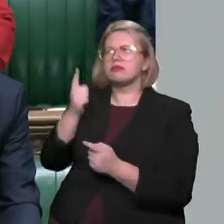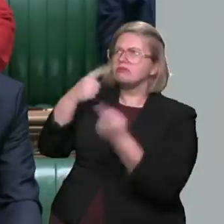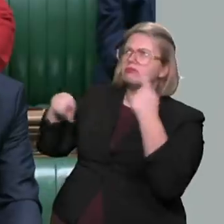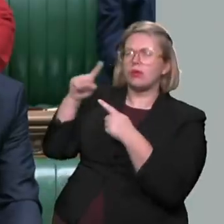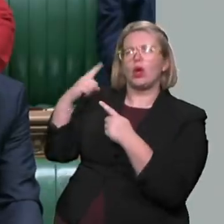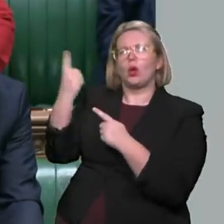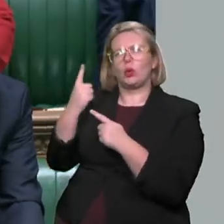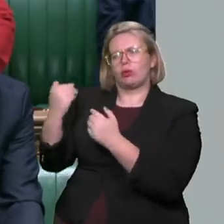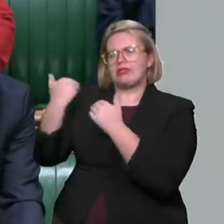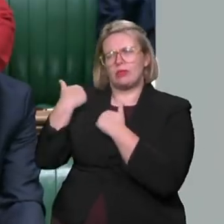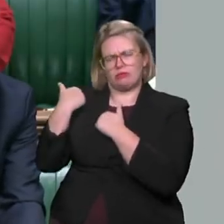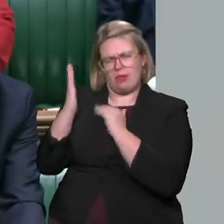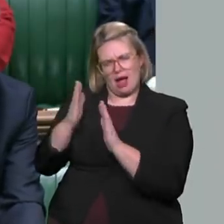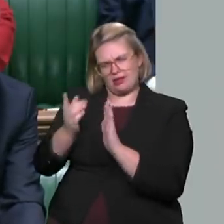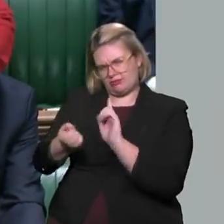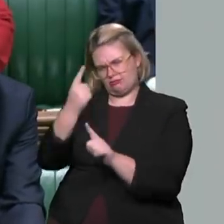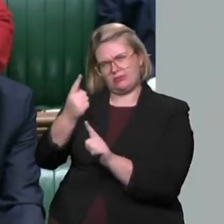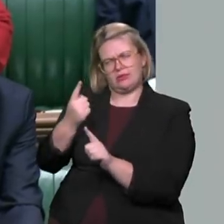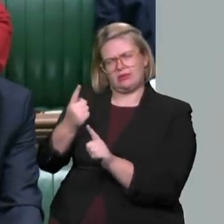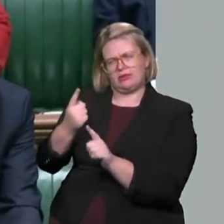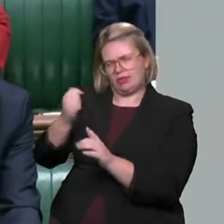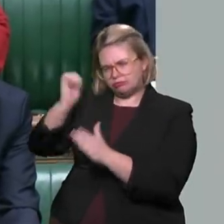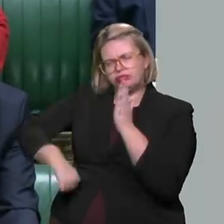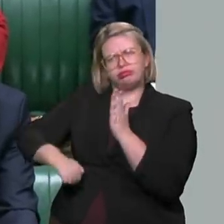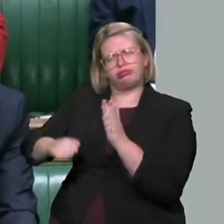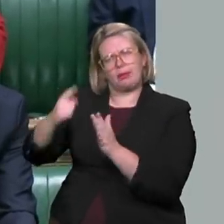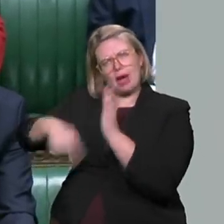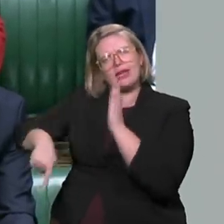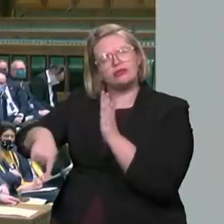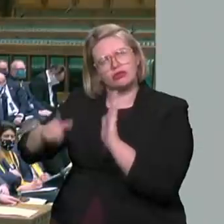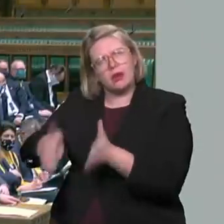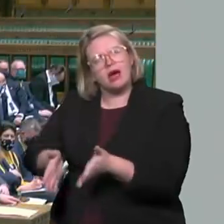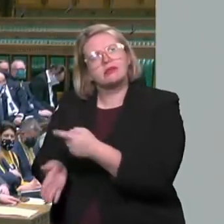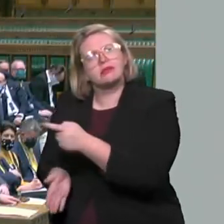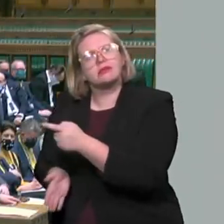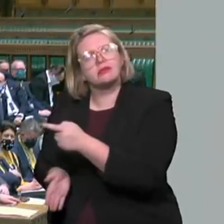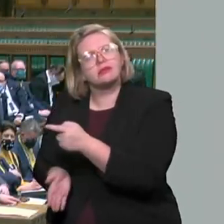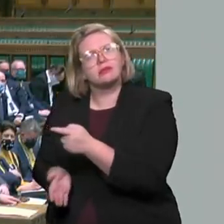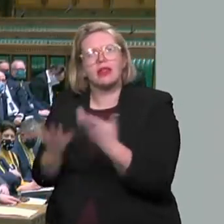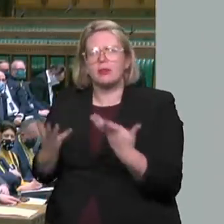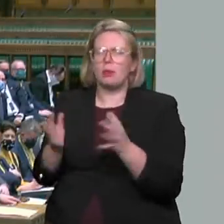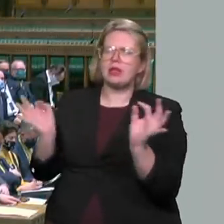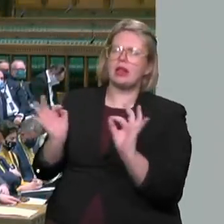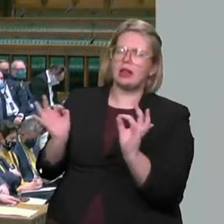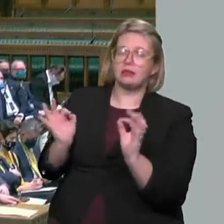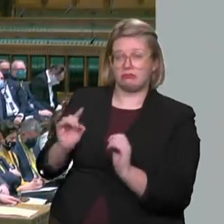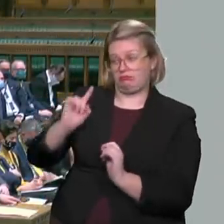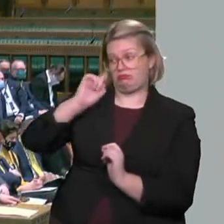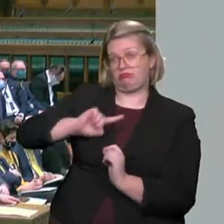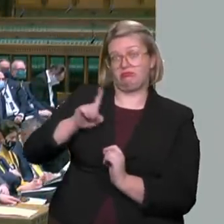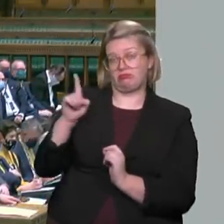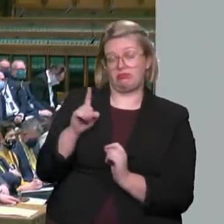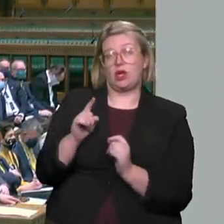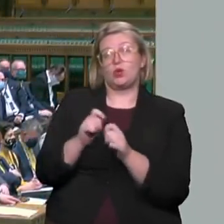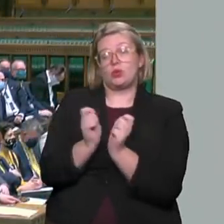matter, Mr Speaker. It is frankly beyond belief that, as The Mirror reported yesterday, 40 hours of hateful